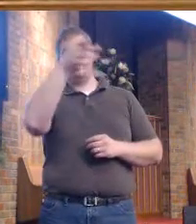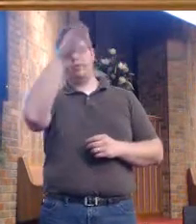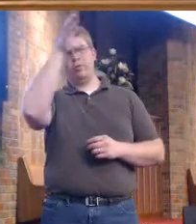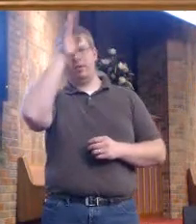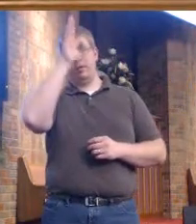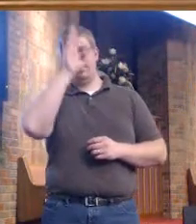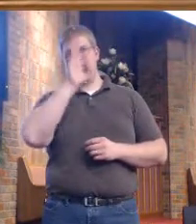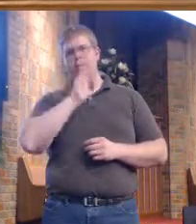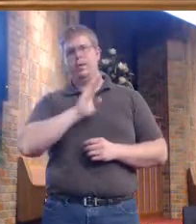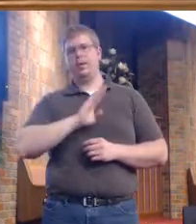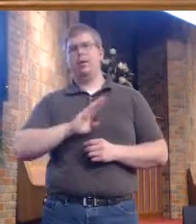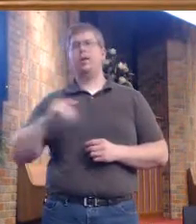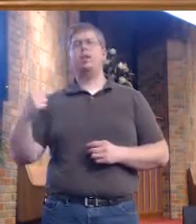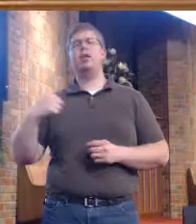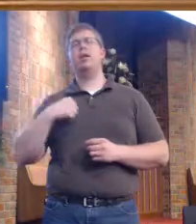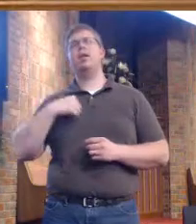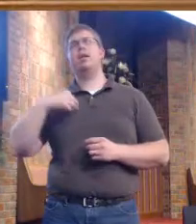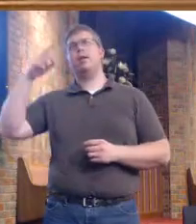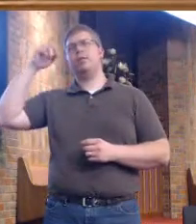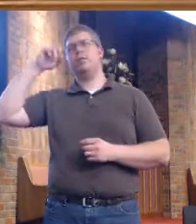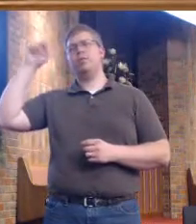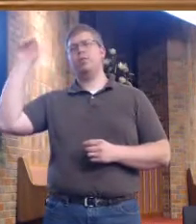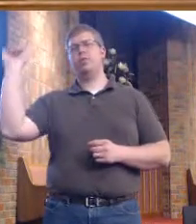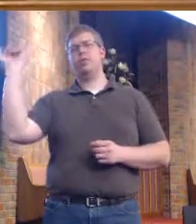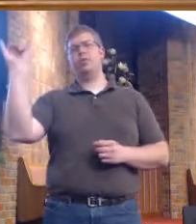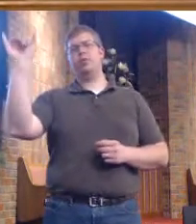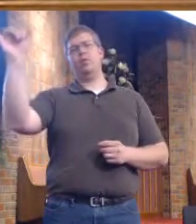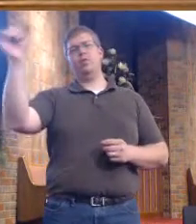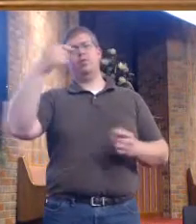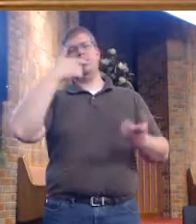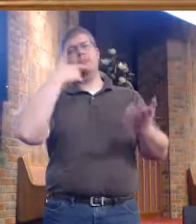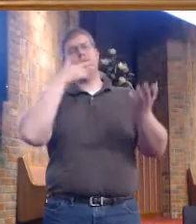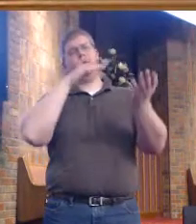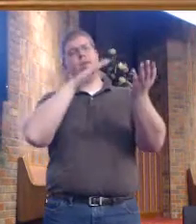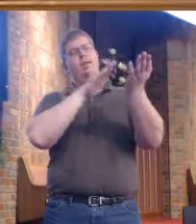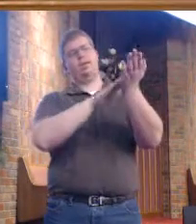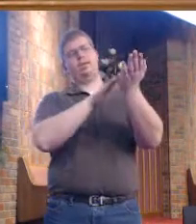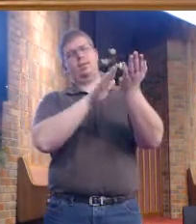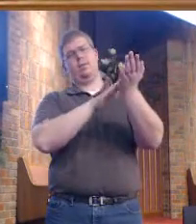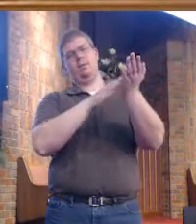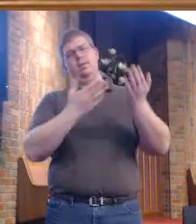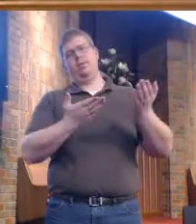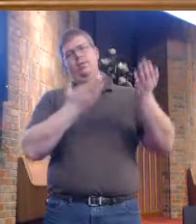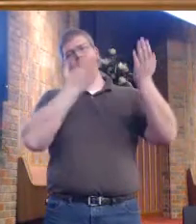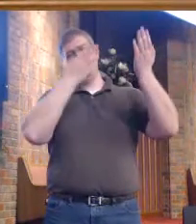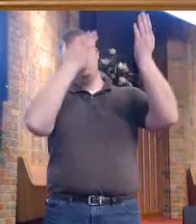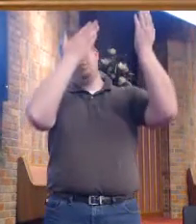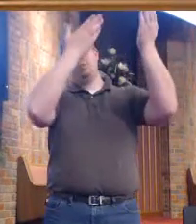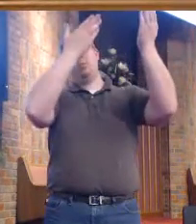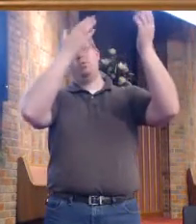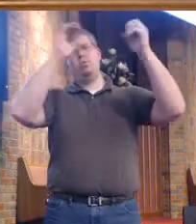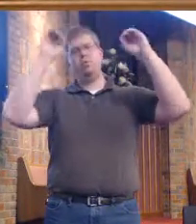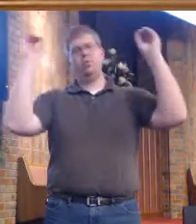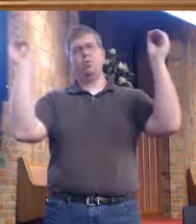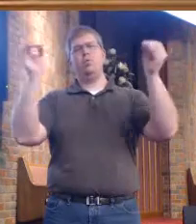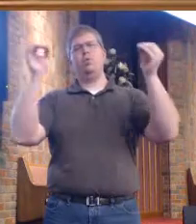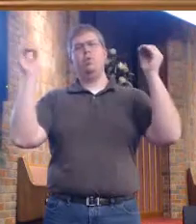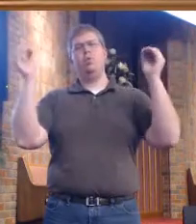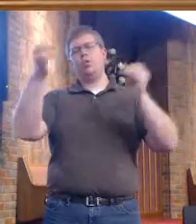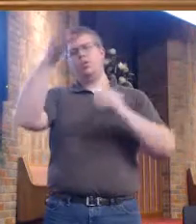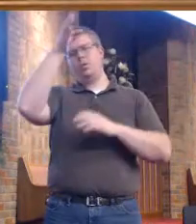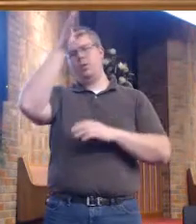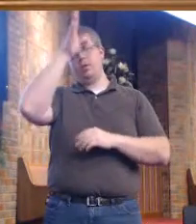And I will ever praise you. Oh God,